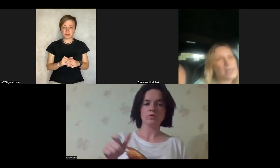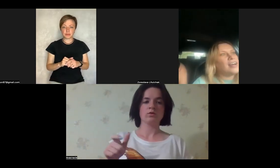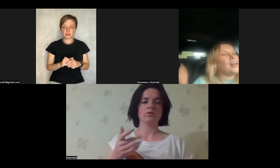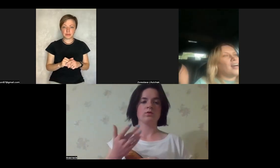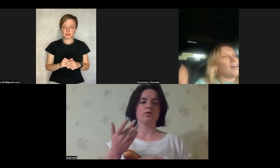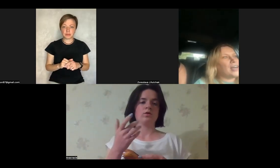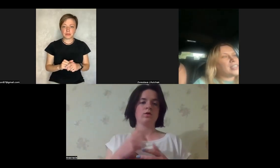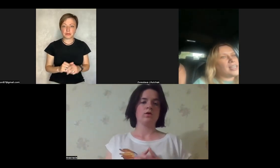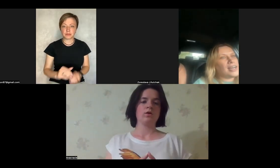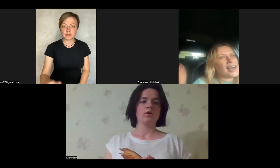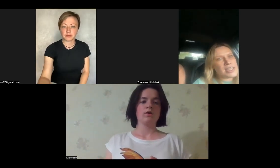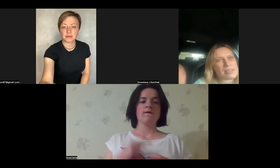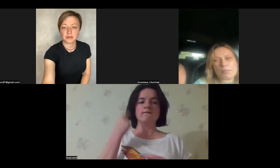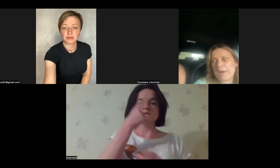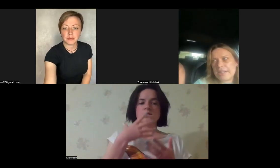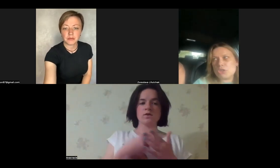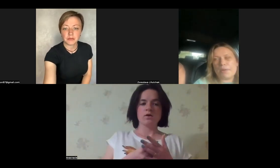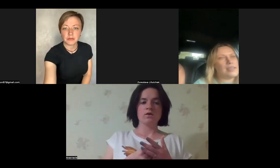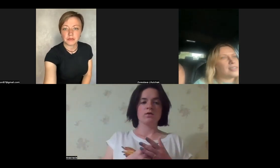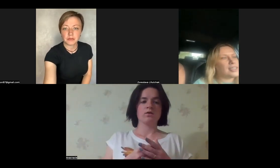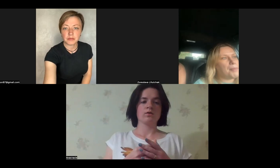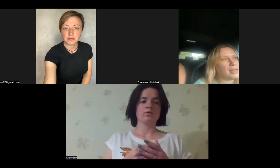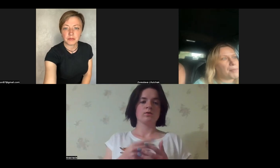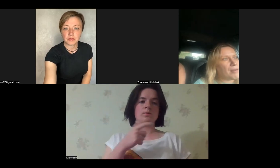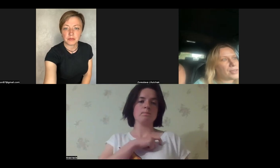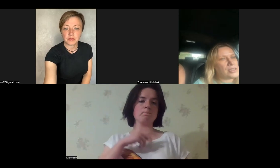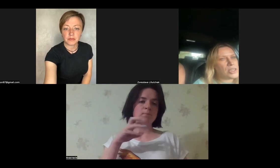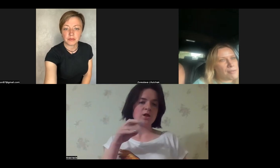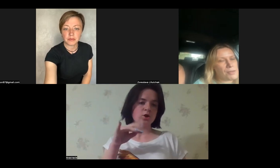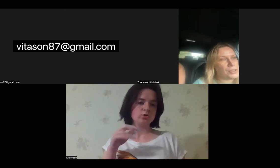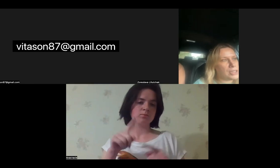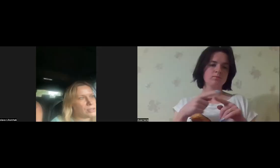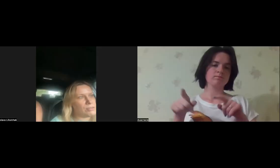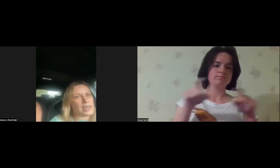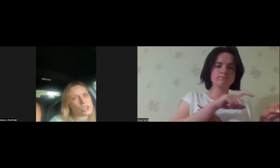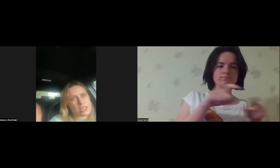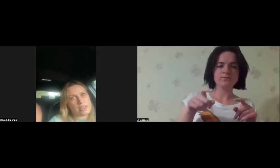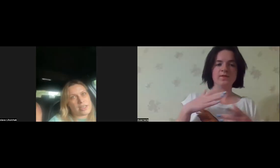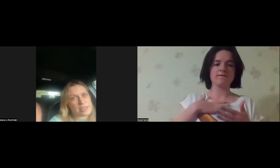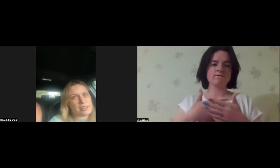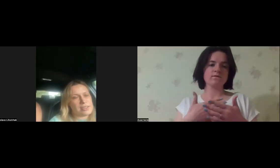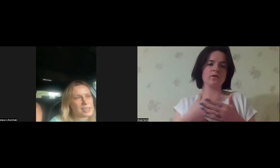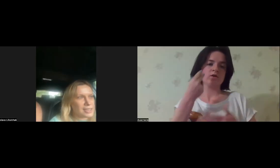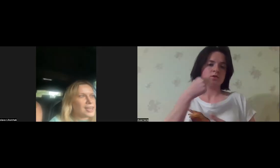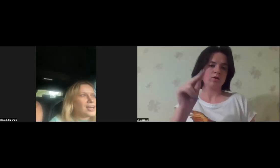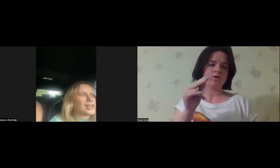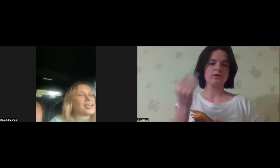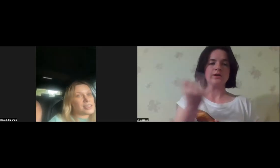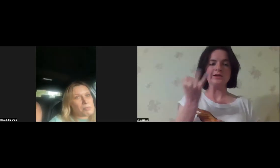and medical sphere and others, they are like the parallel worlds. And